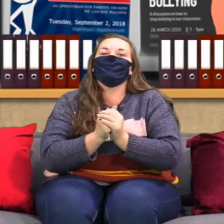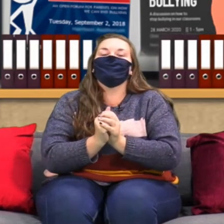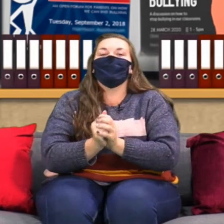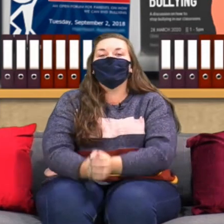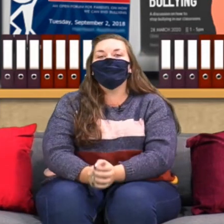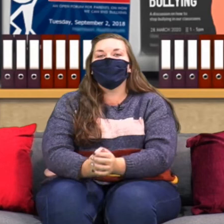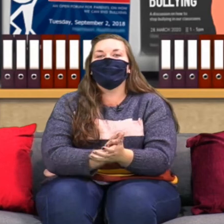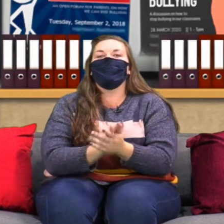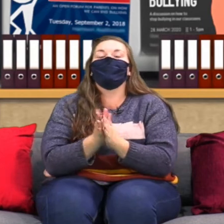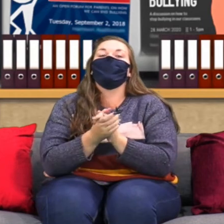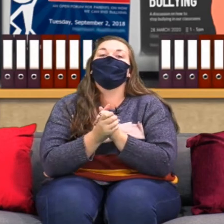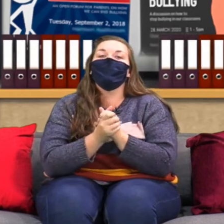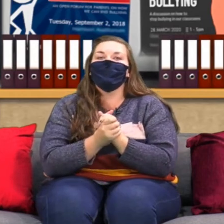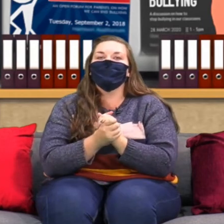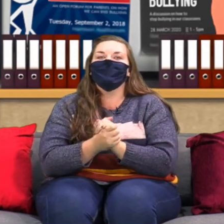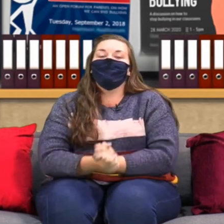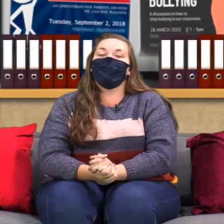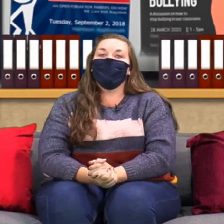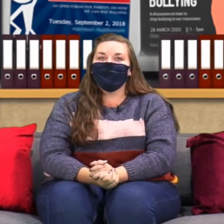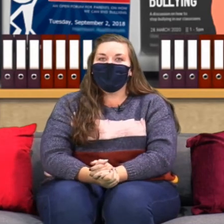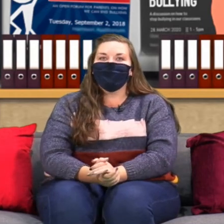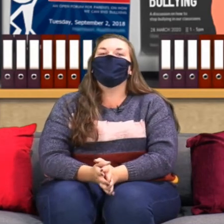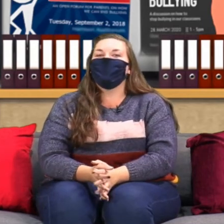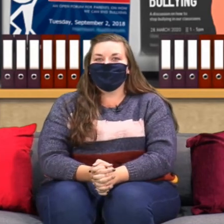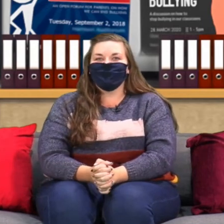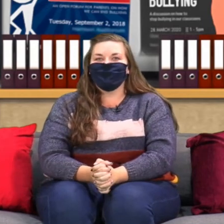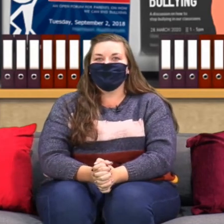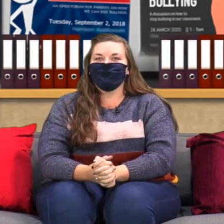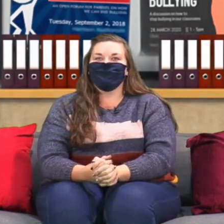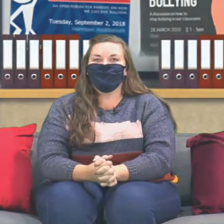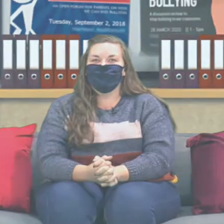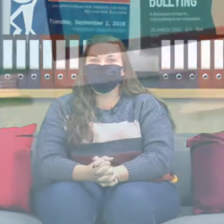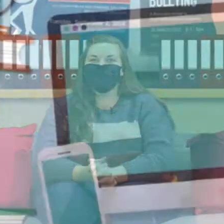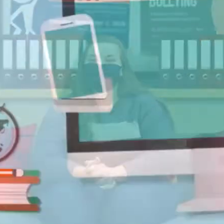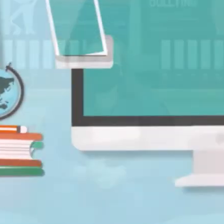into it with our pre-primary and grade one learners for week five lesson two.